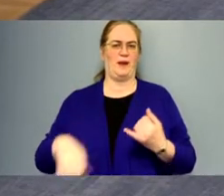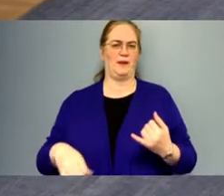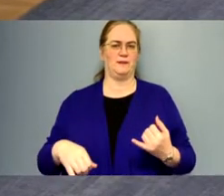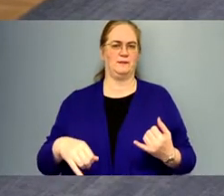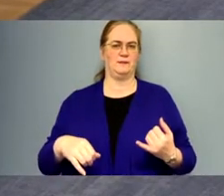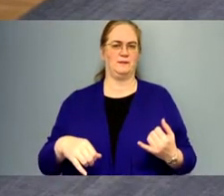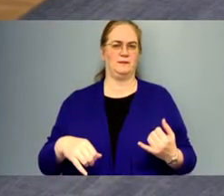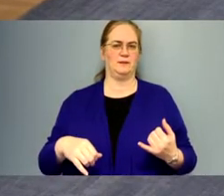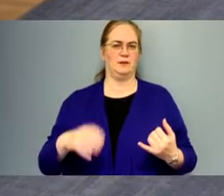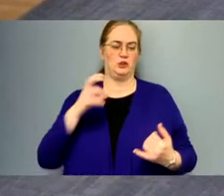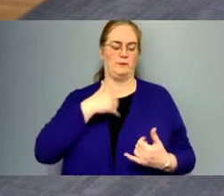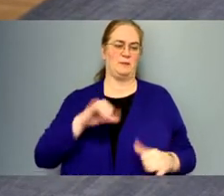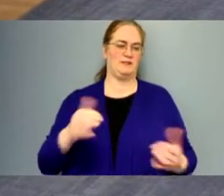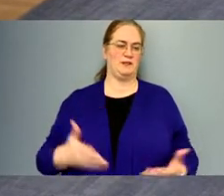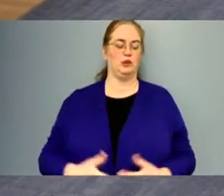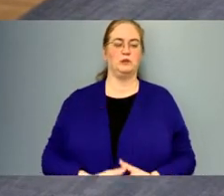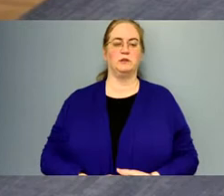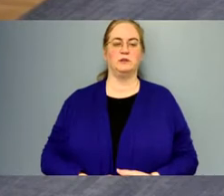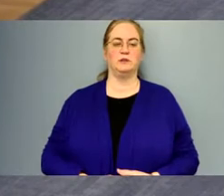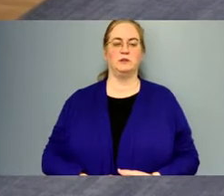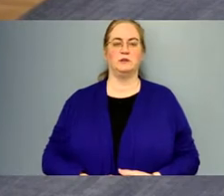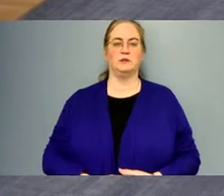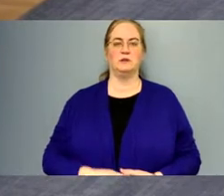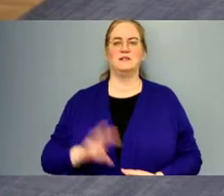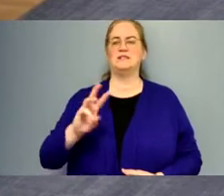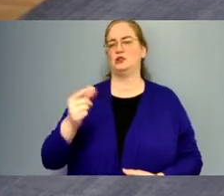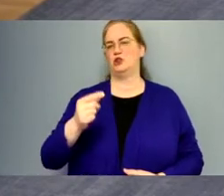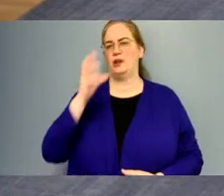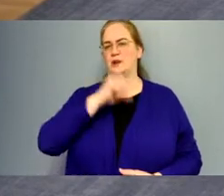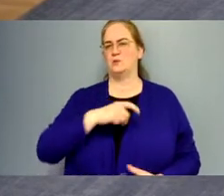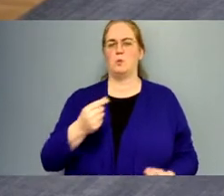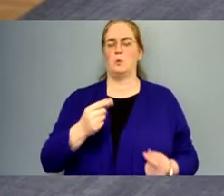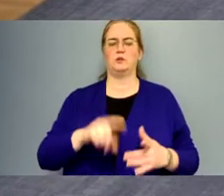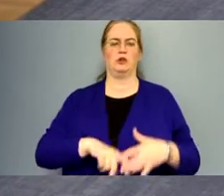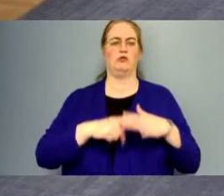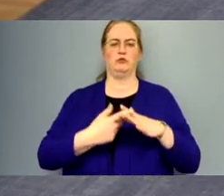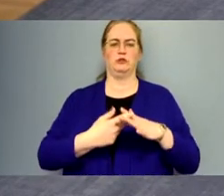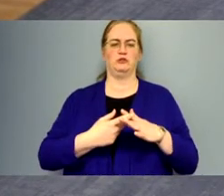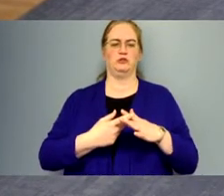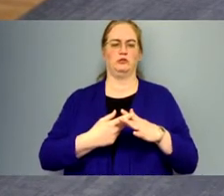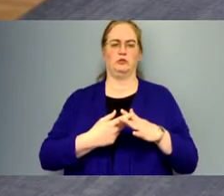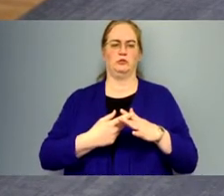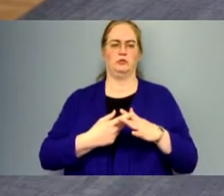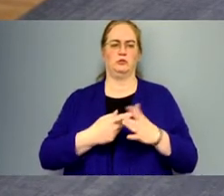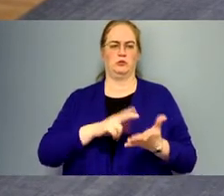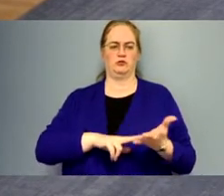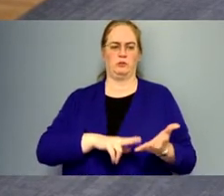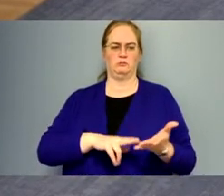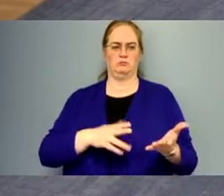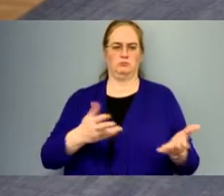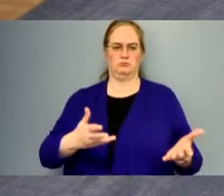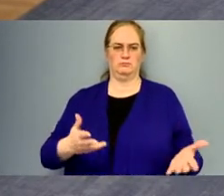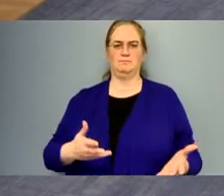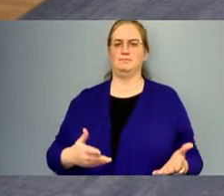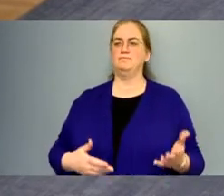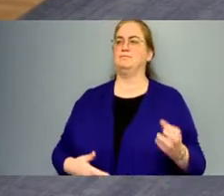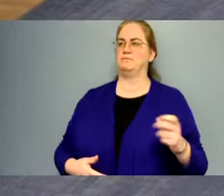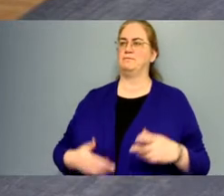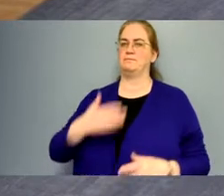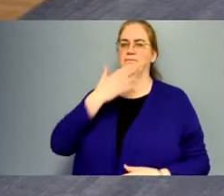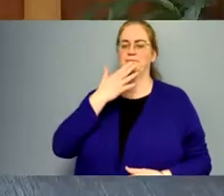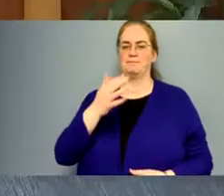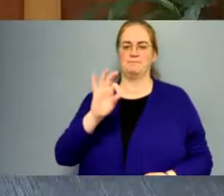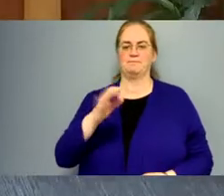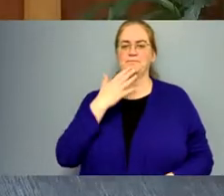assuming I'm still here. 6G, guess, what's, what was the original, what, what was the original contract? Thank you.